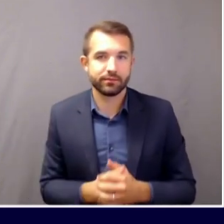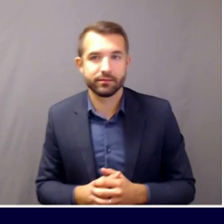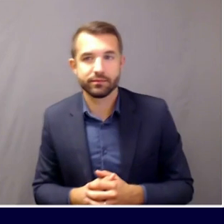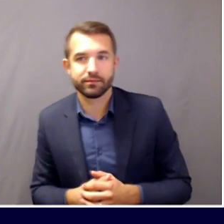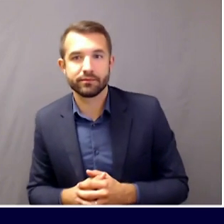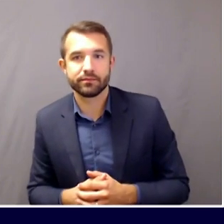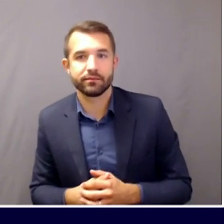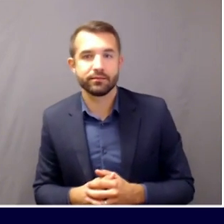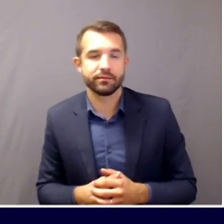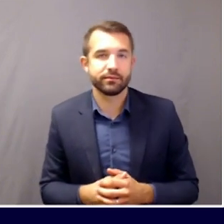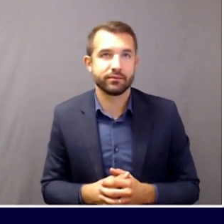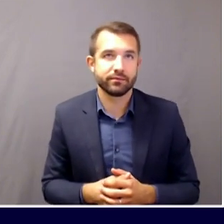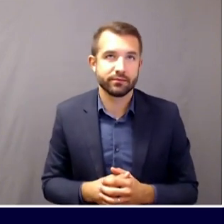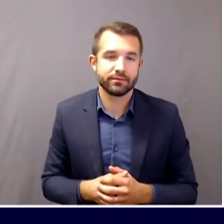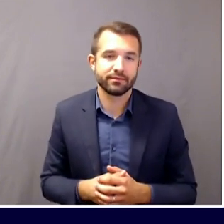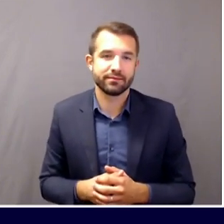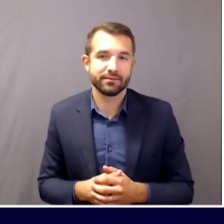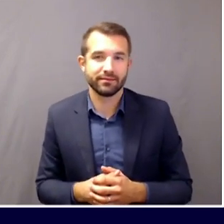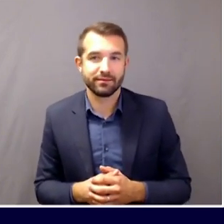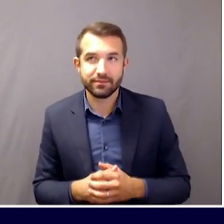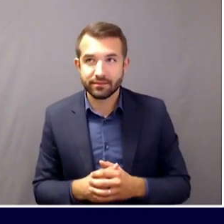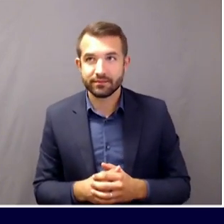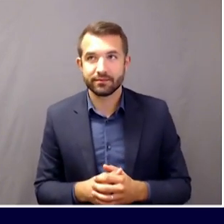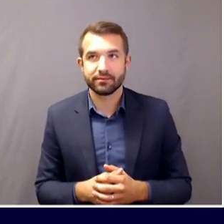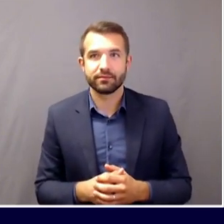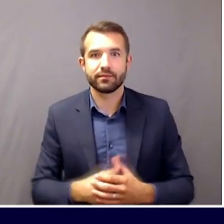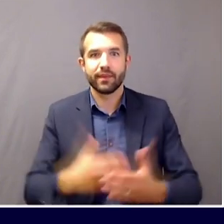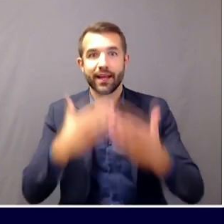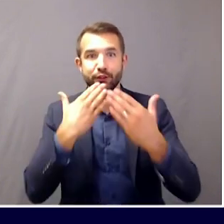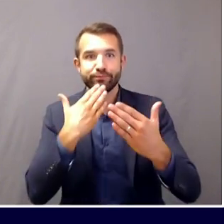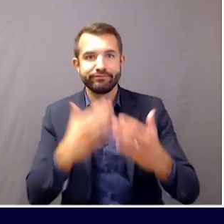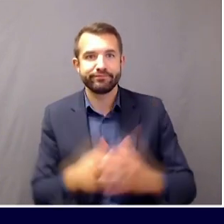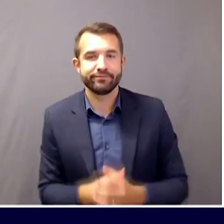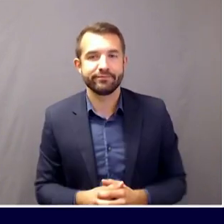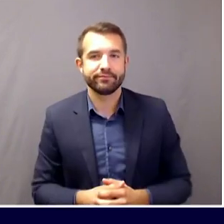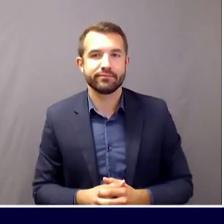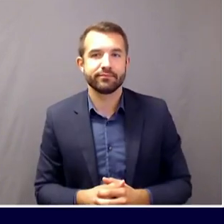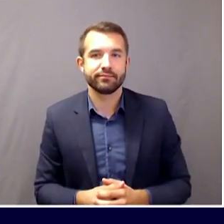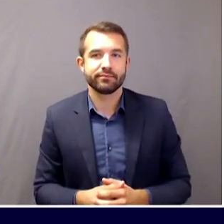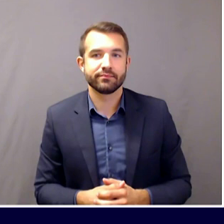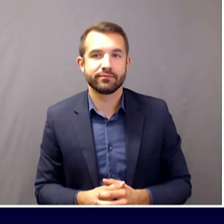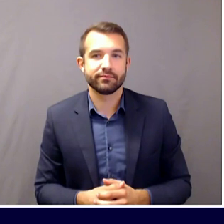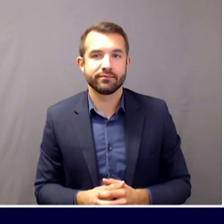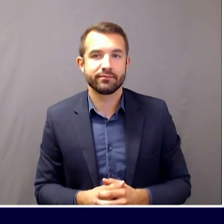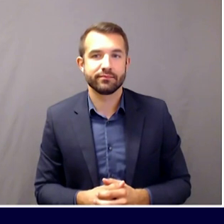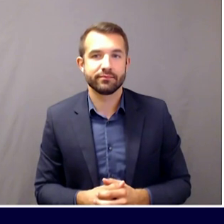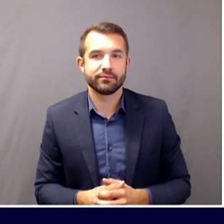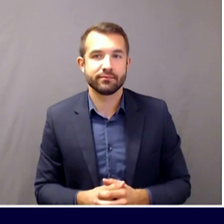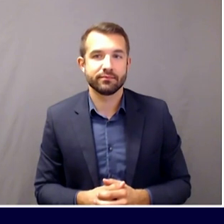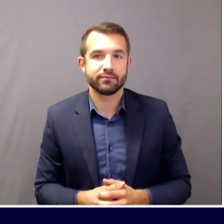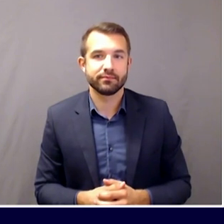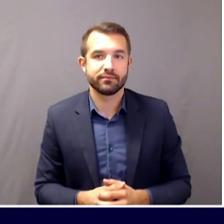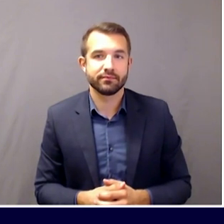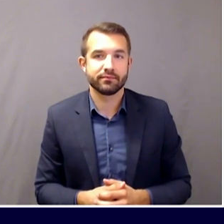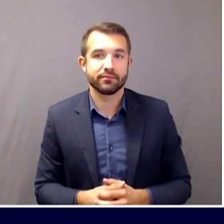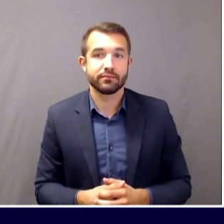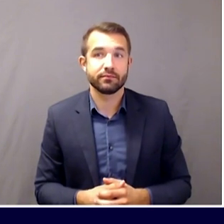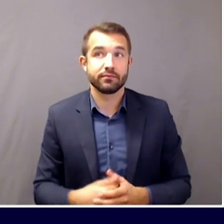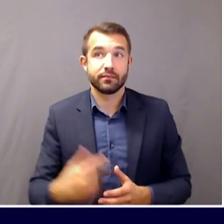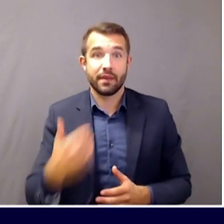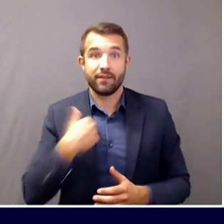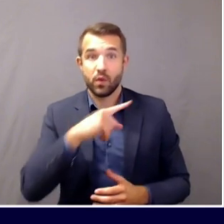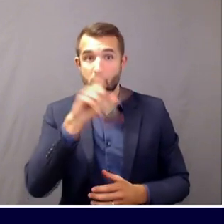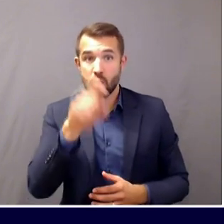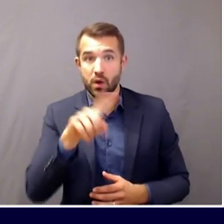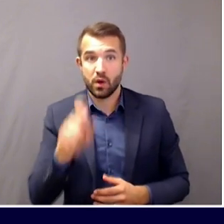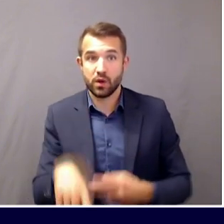Thank you very much, Dr. Shah. Thank you for taking the question. A couple of my questions were answered already because I'm here at the end of the line,